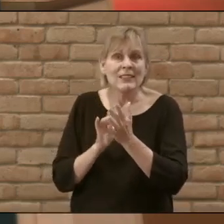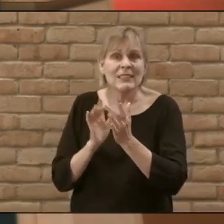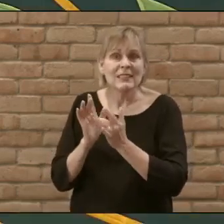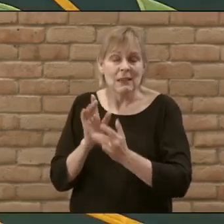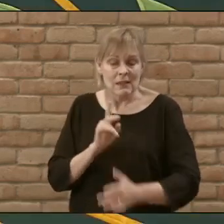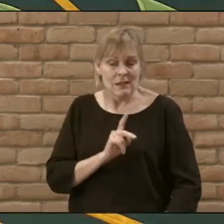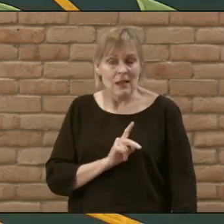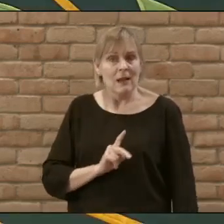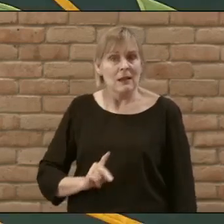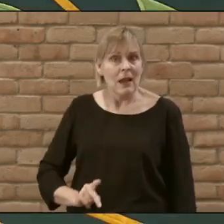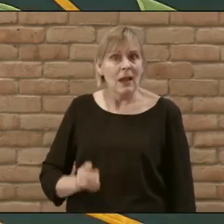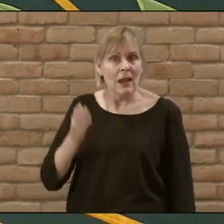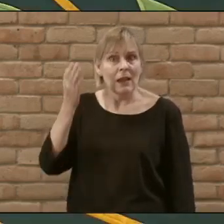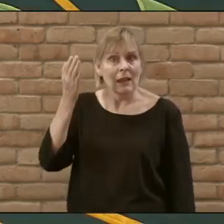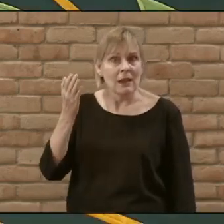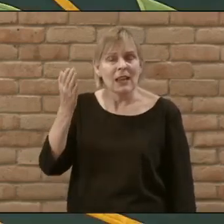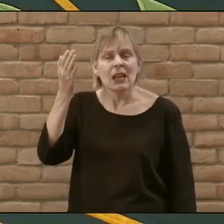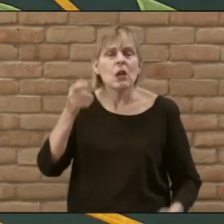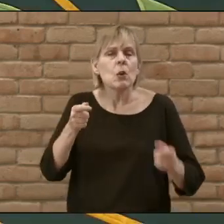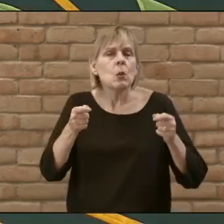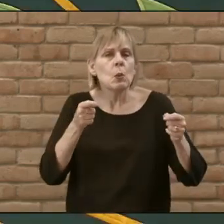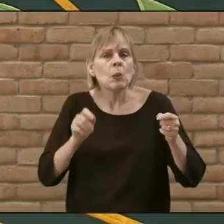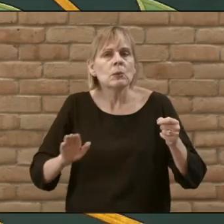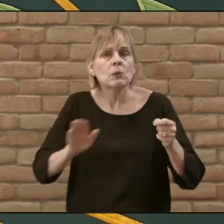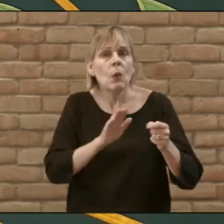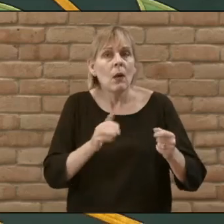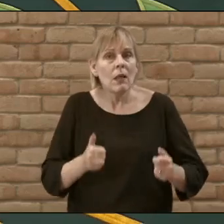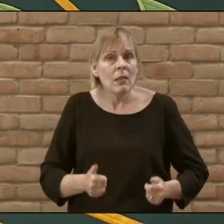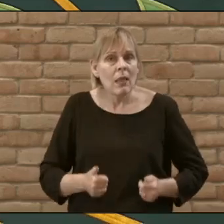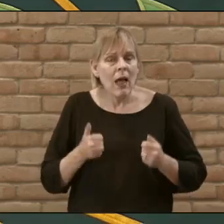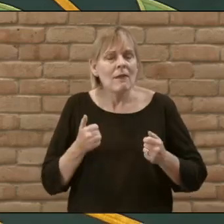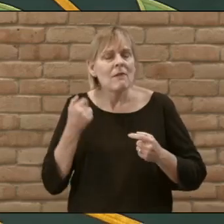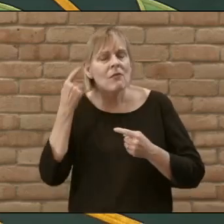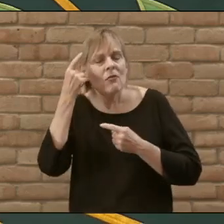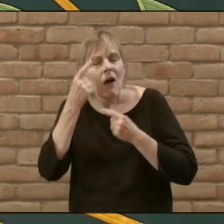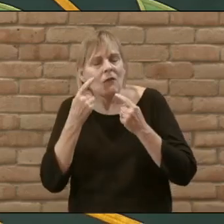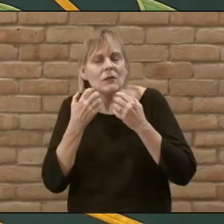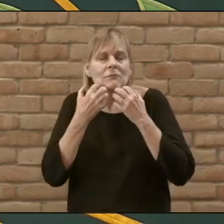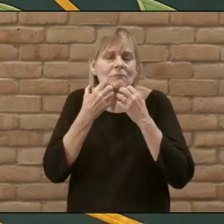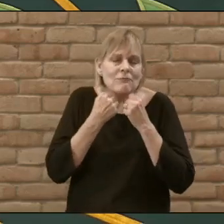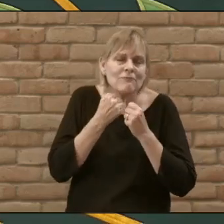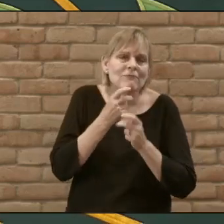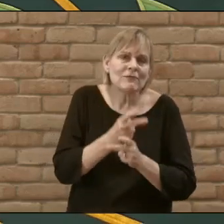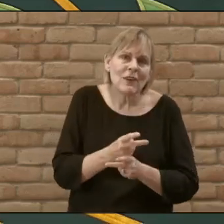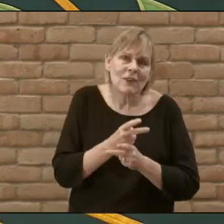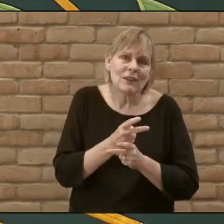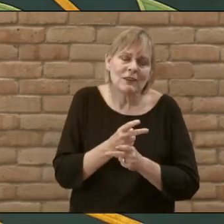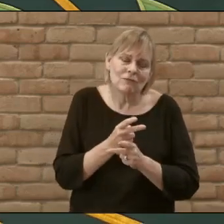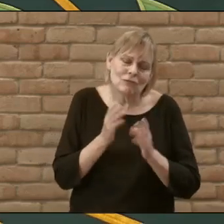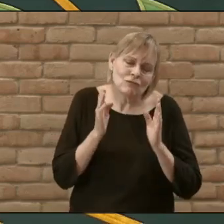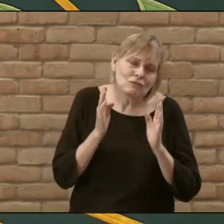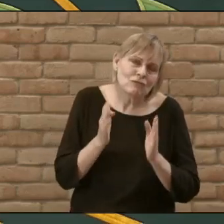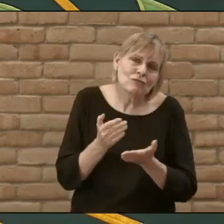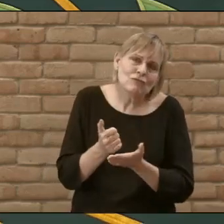he rules and reigns over your life thoughtfully carefully attentively